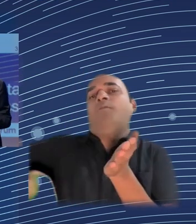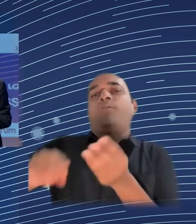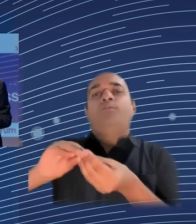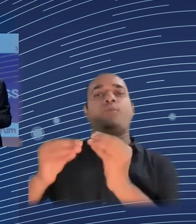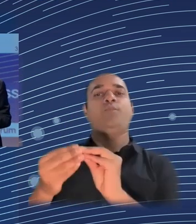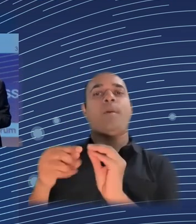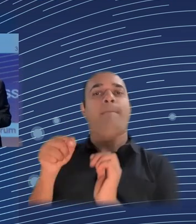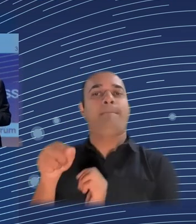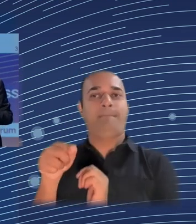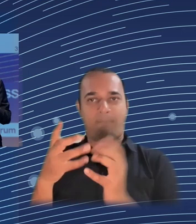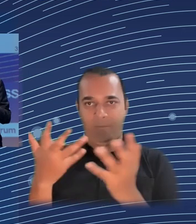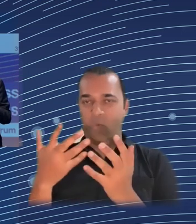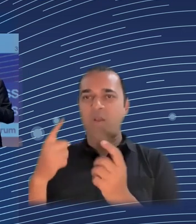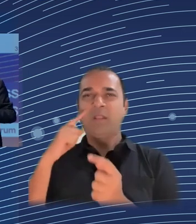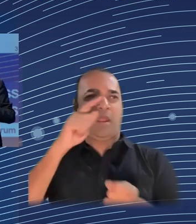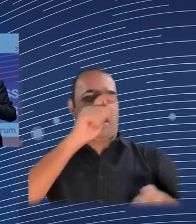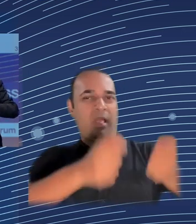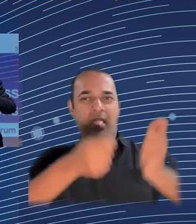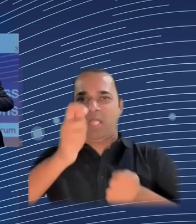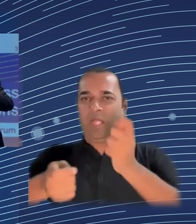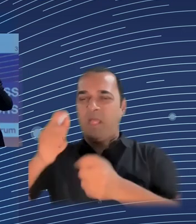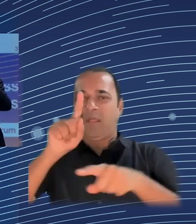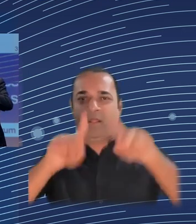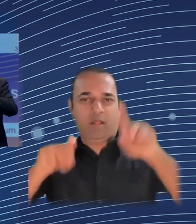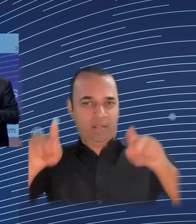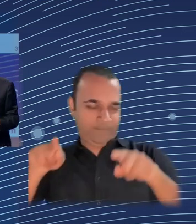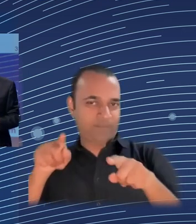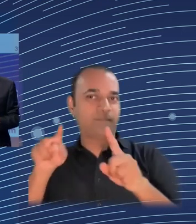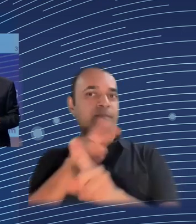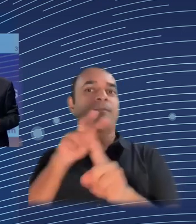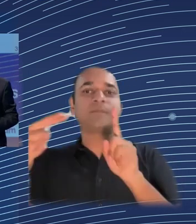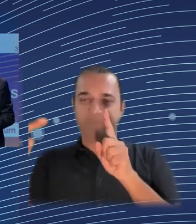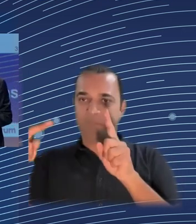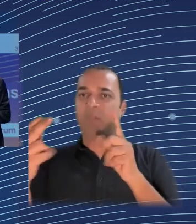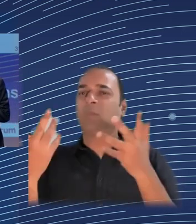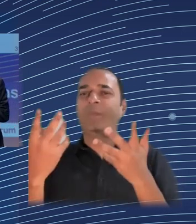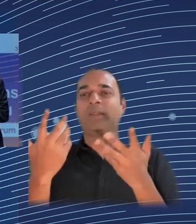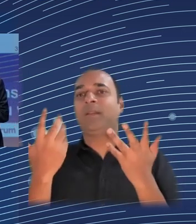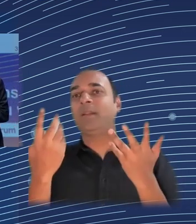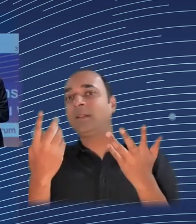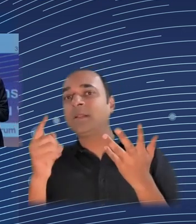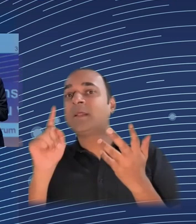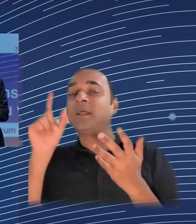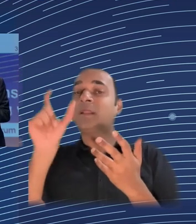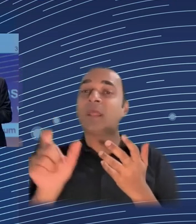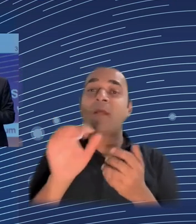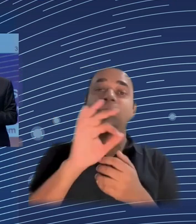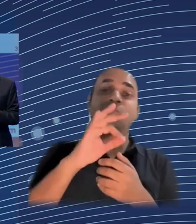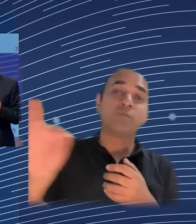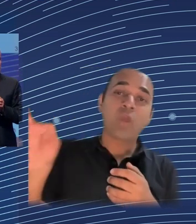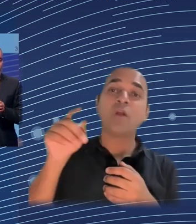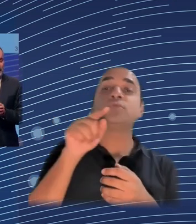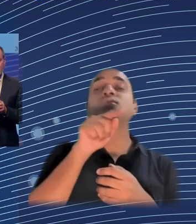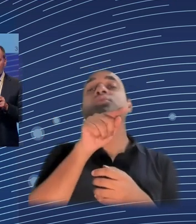too late. If you have a cancer, you want to treat the cancer earlier, not to wait until the end. And finally, what we need